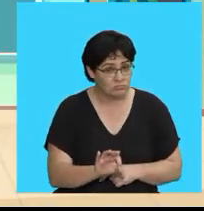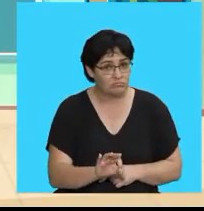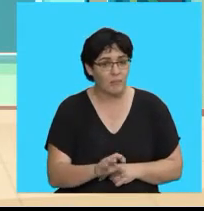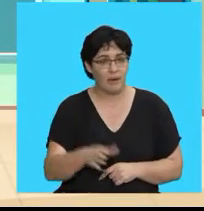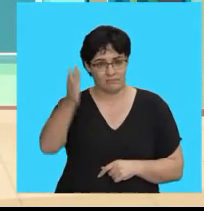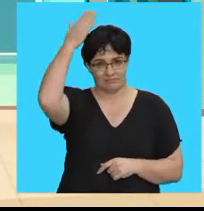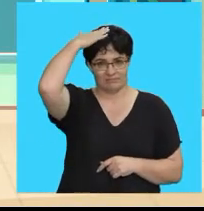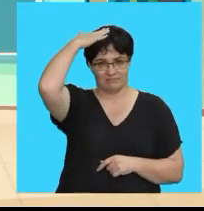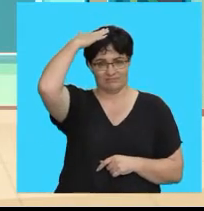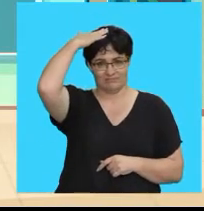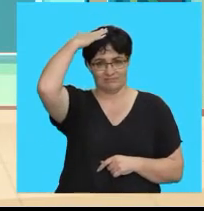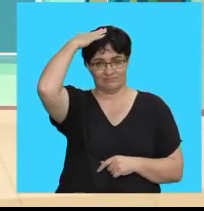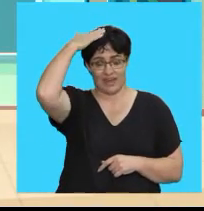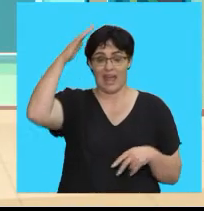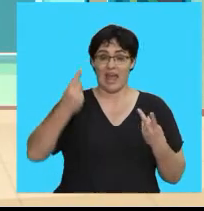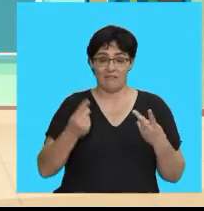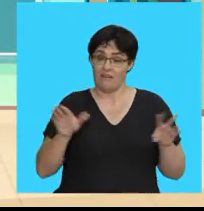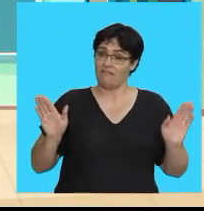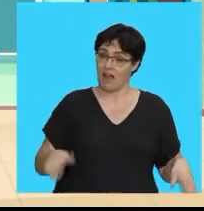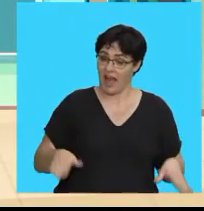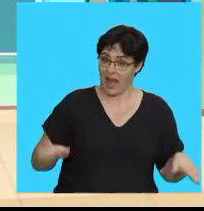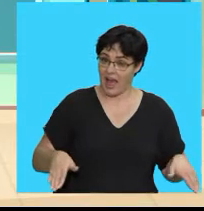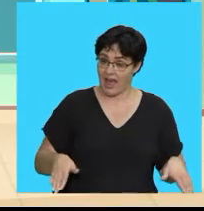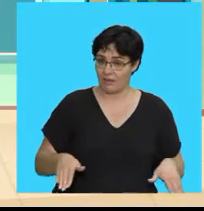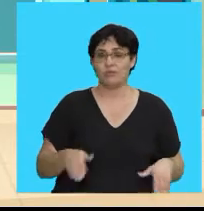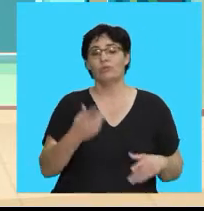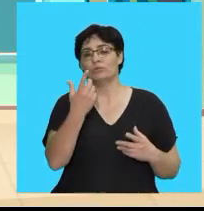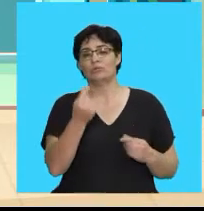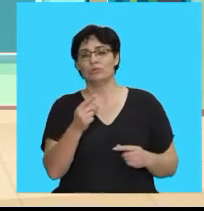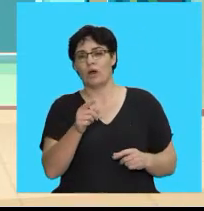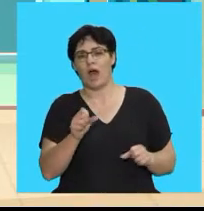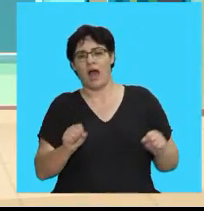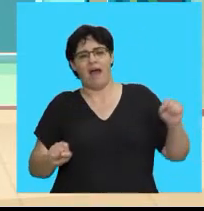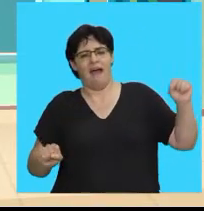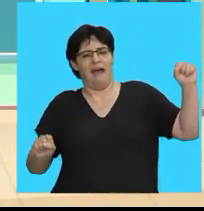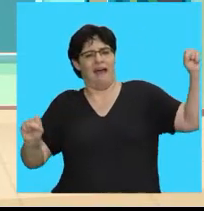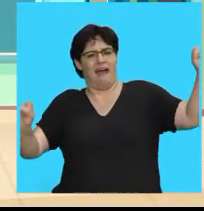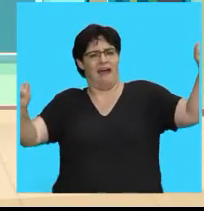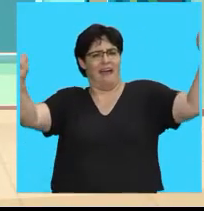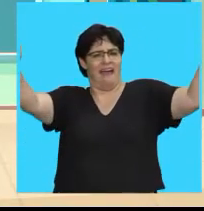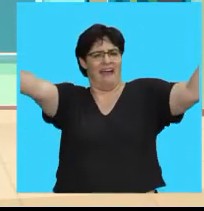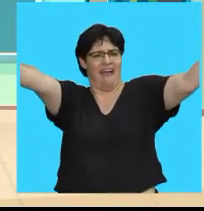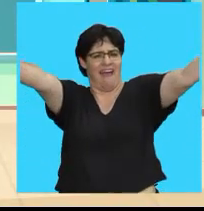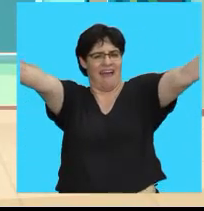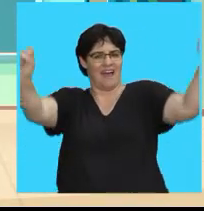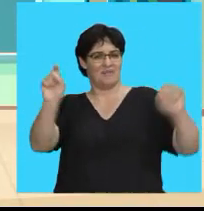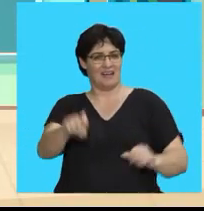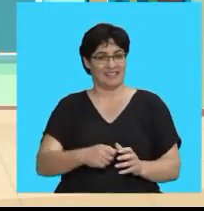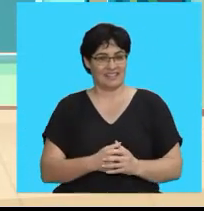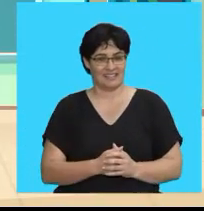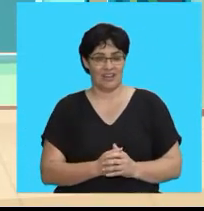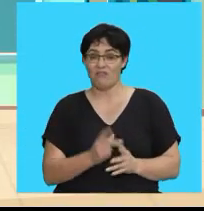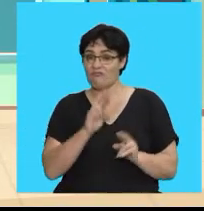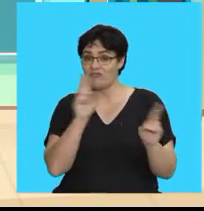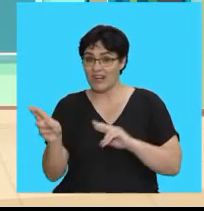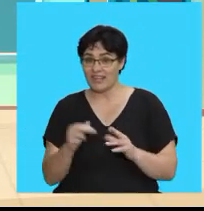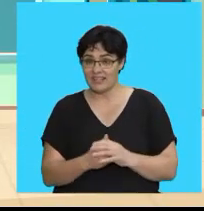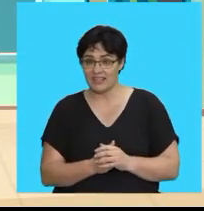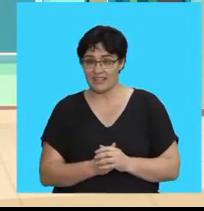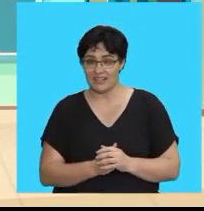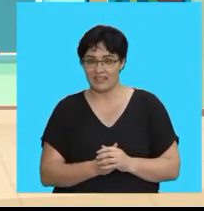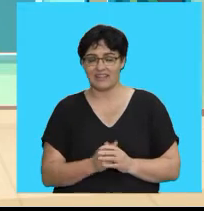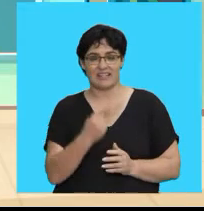swims, then you must touch your head If the animal flies, then you must stretch your arms out wide